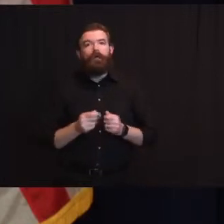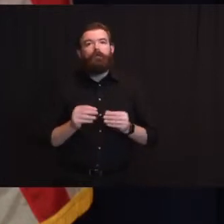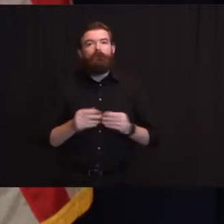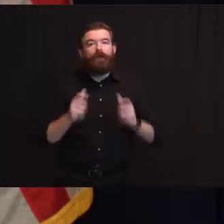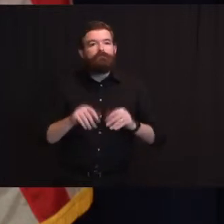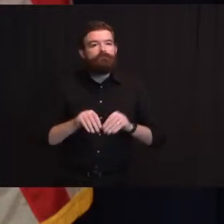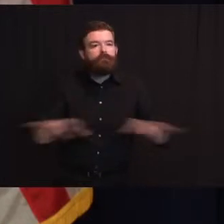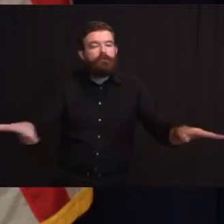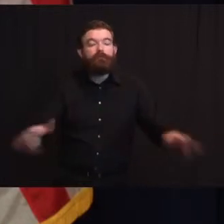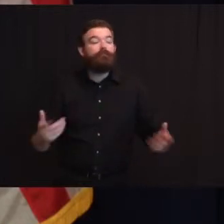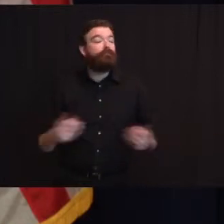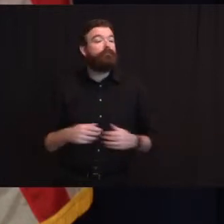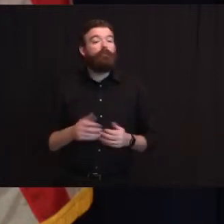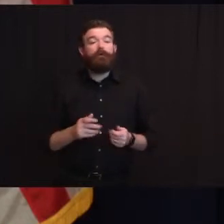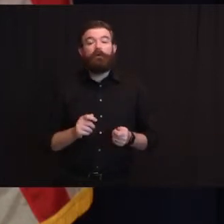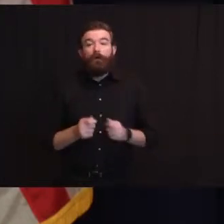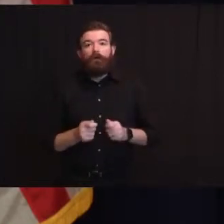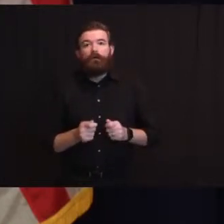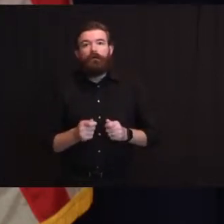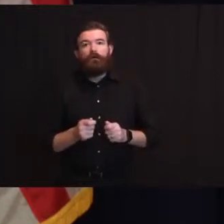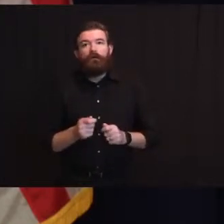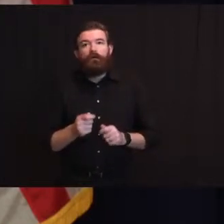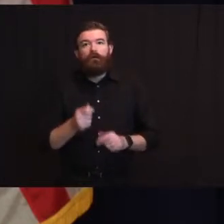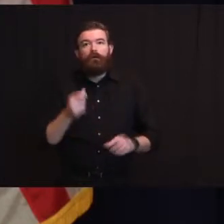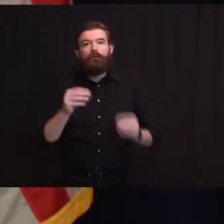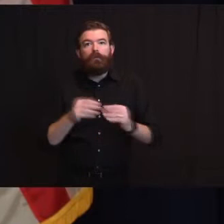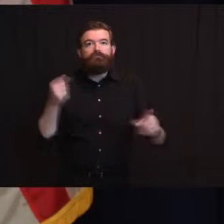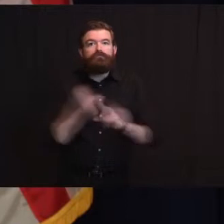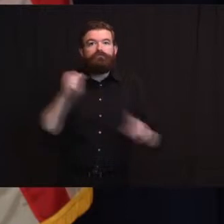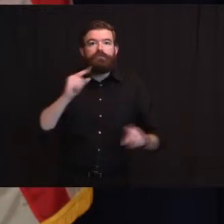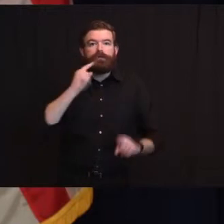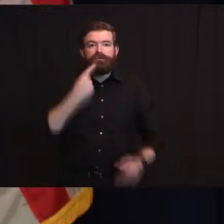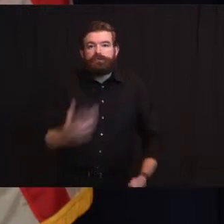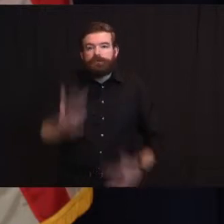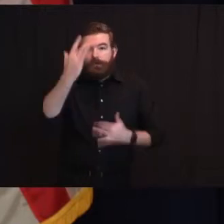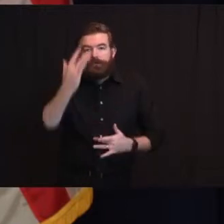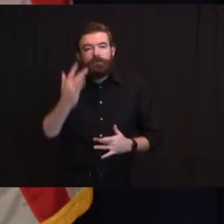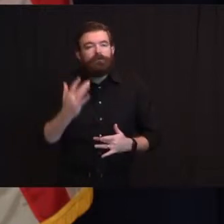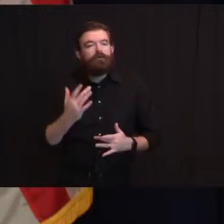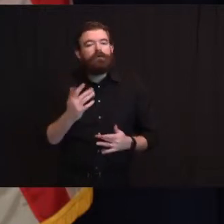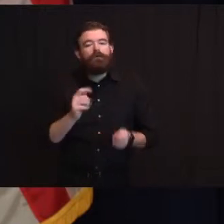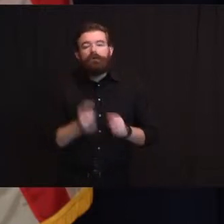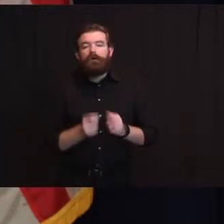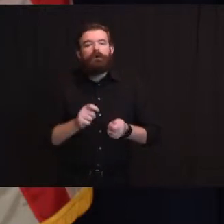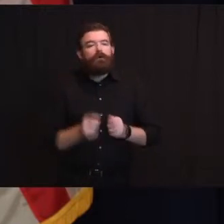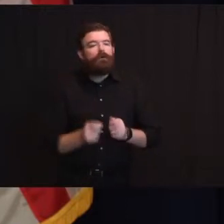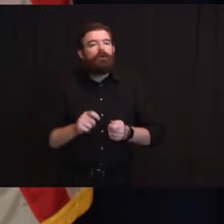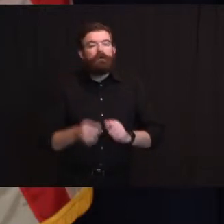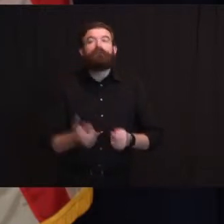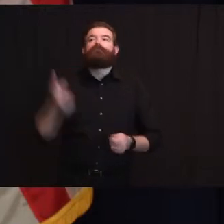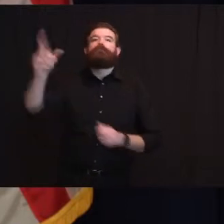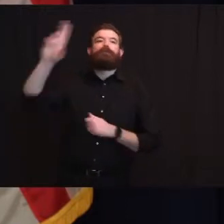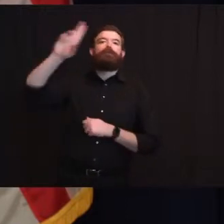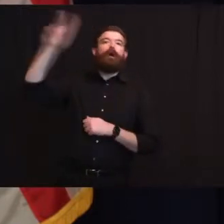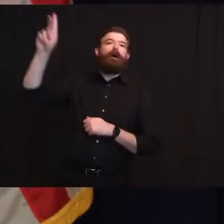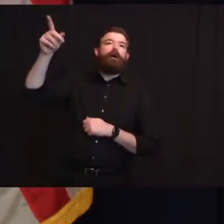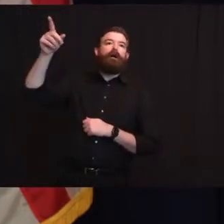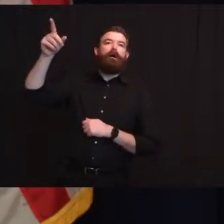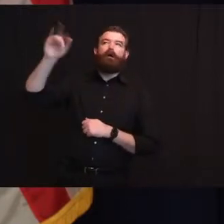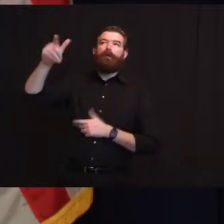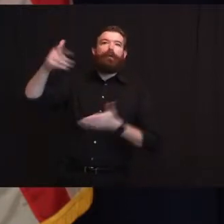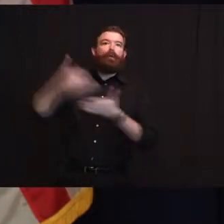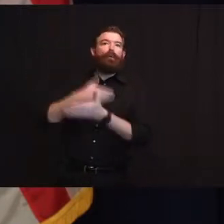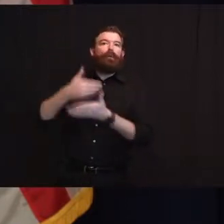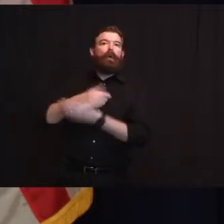serious or less serious in different ways yes there is the variant in the United Kingdom which has several